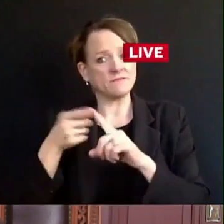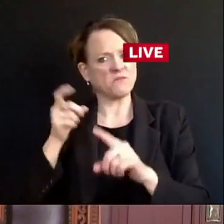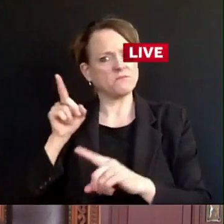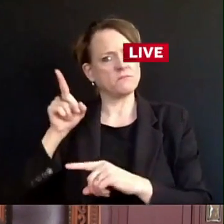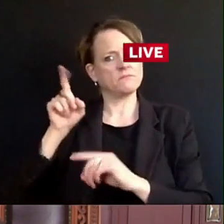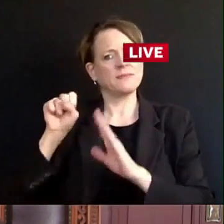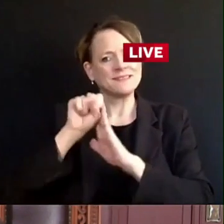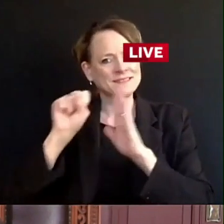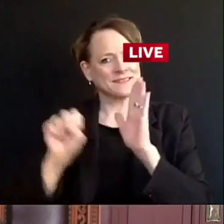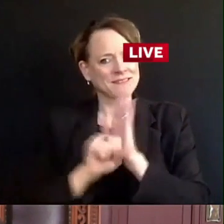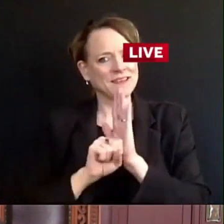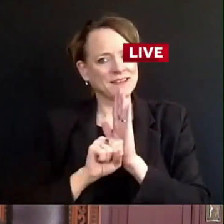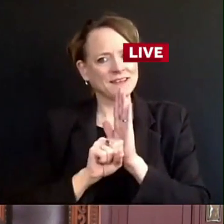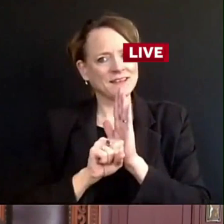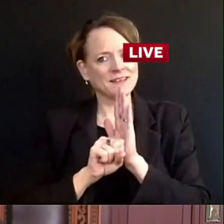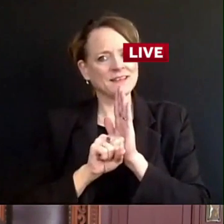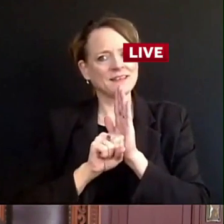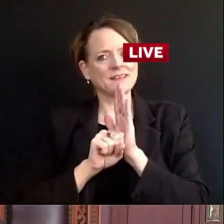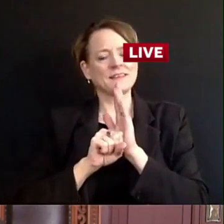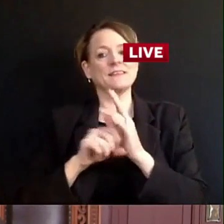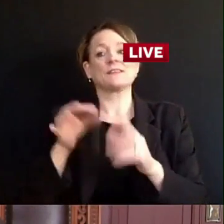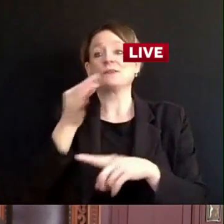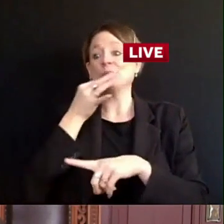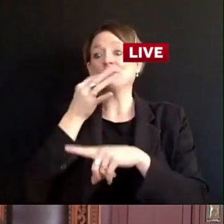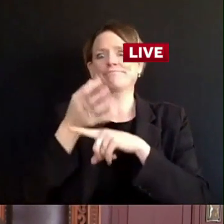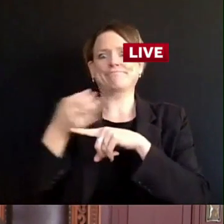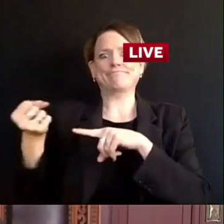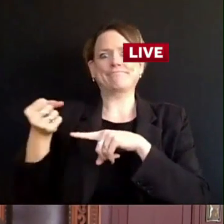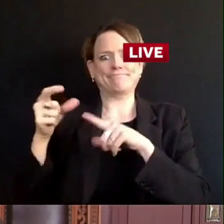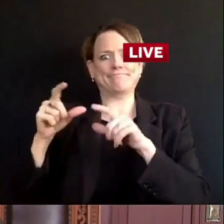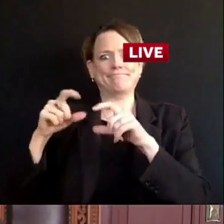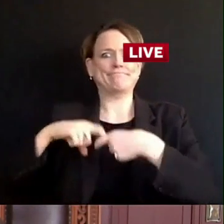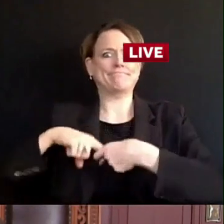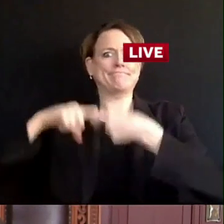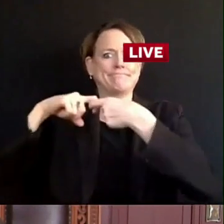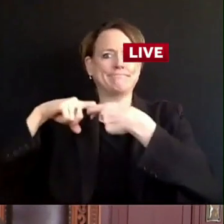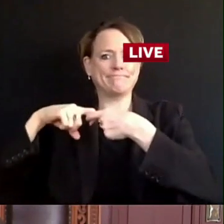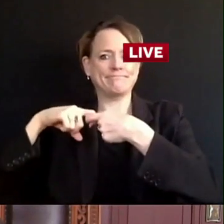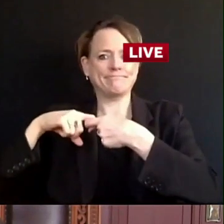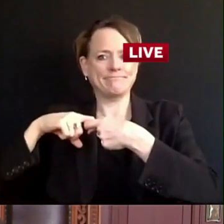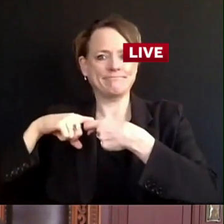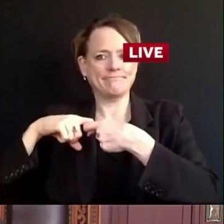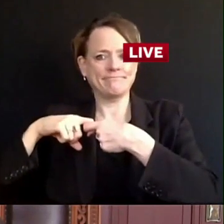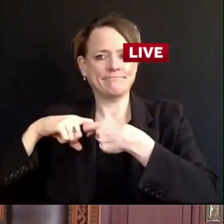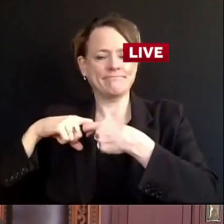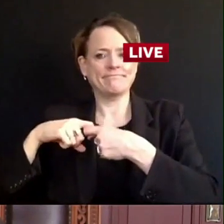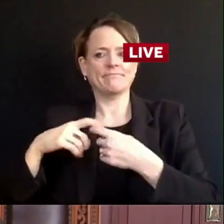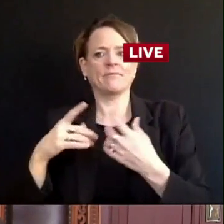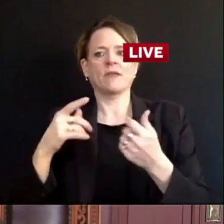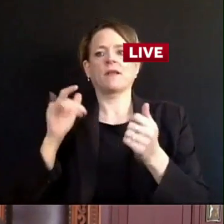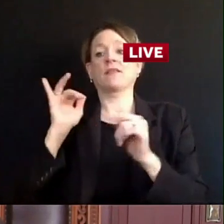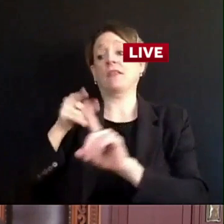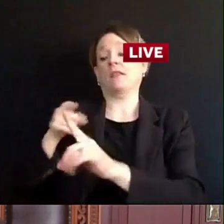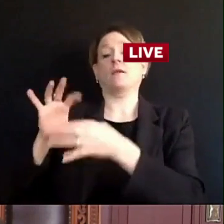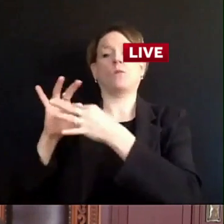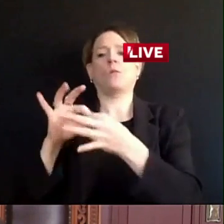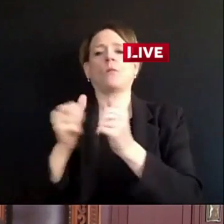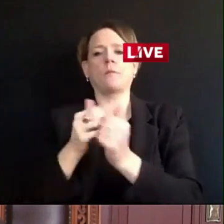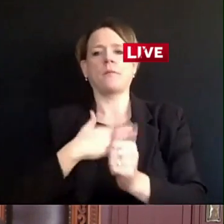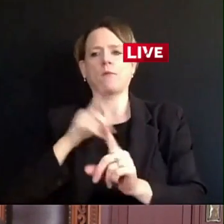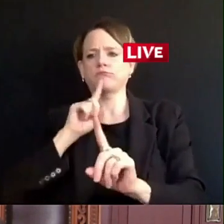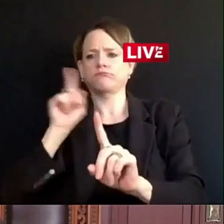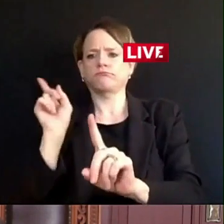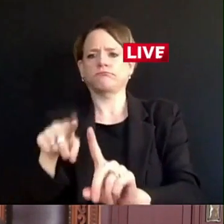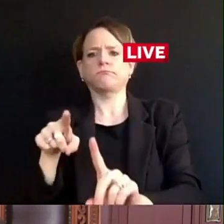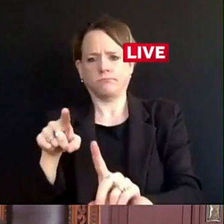with my order. And second of all, given the dire state of our